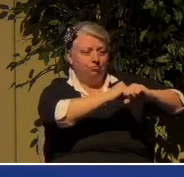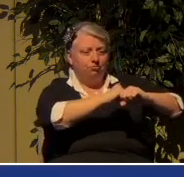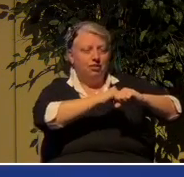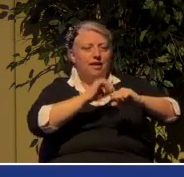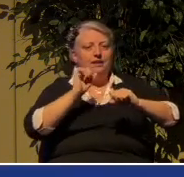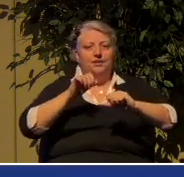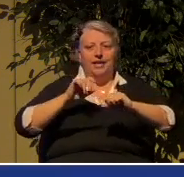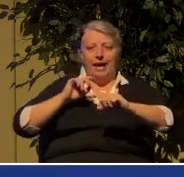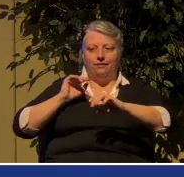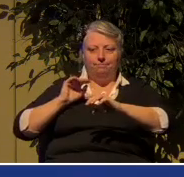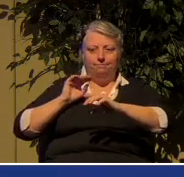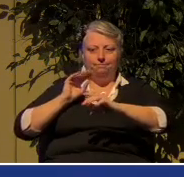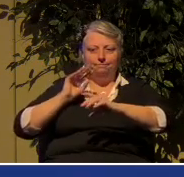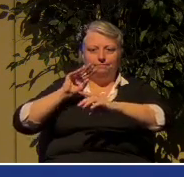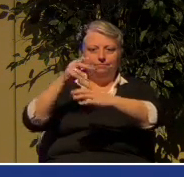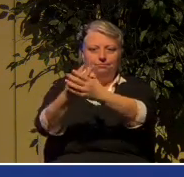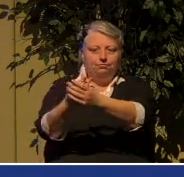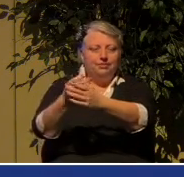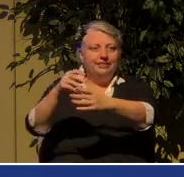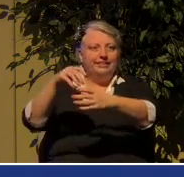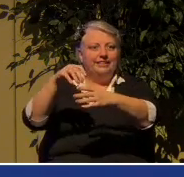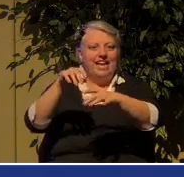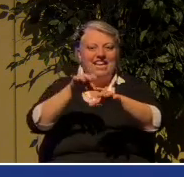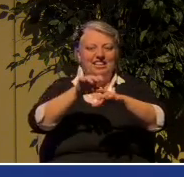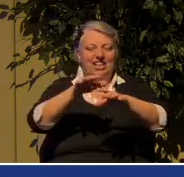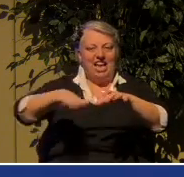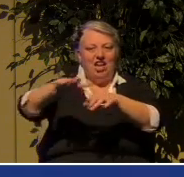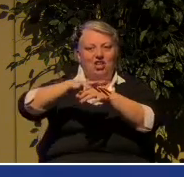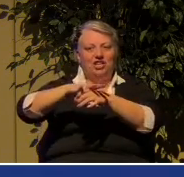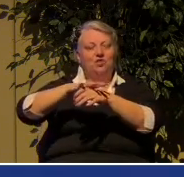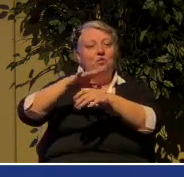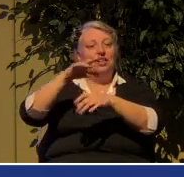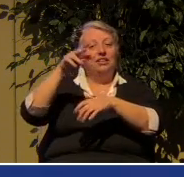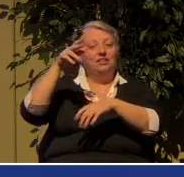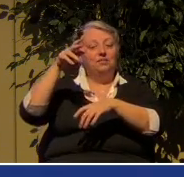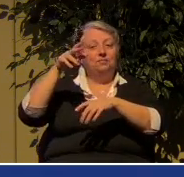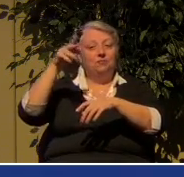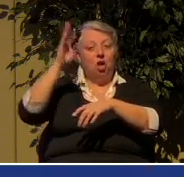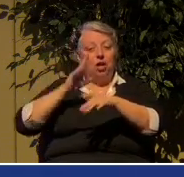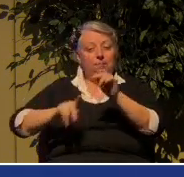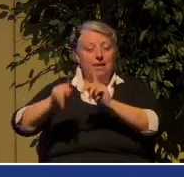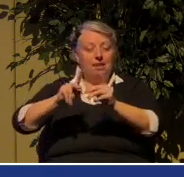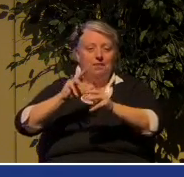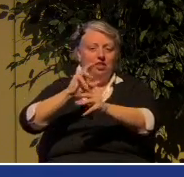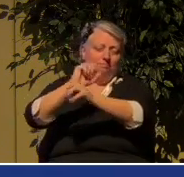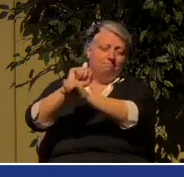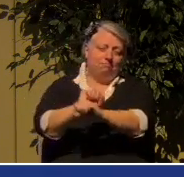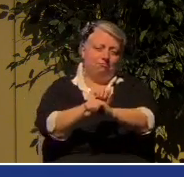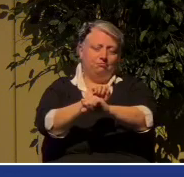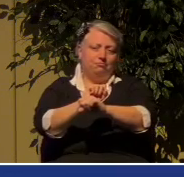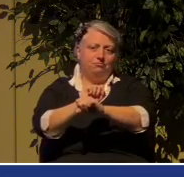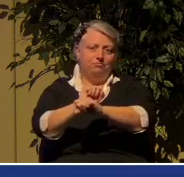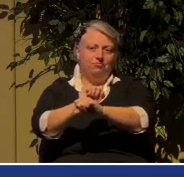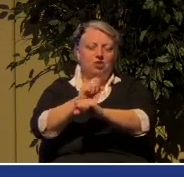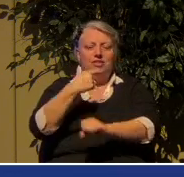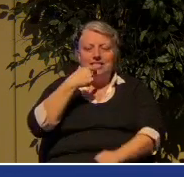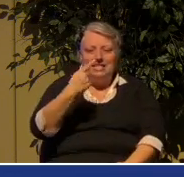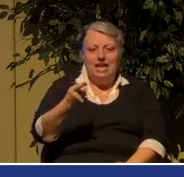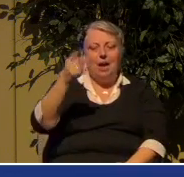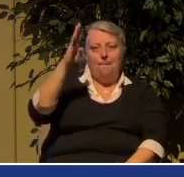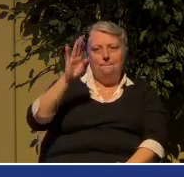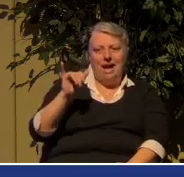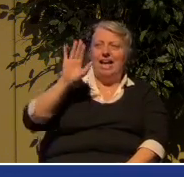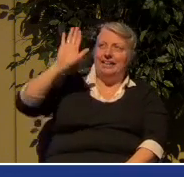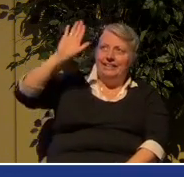And you can say in Jesus name, by his authority, be gone and